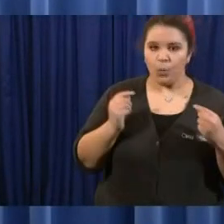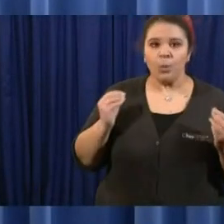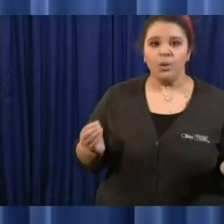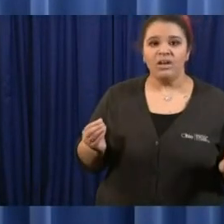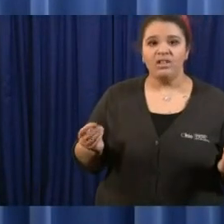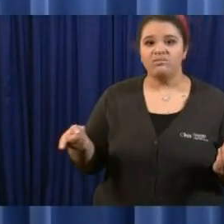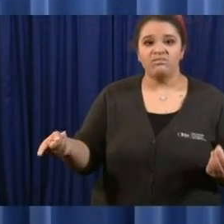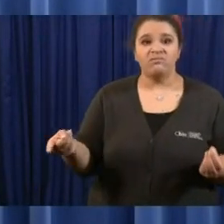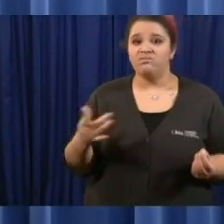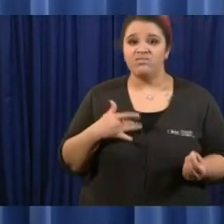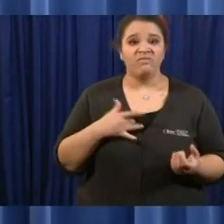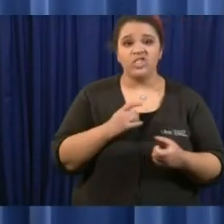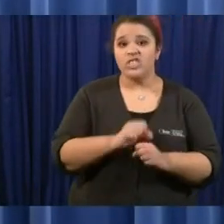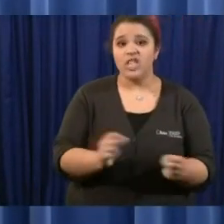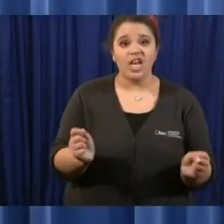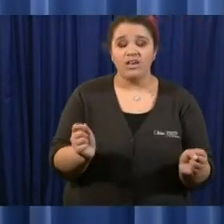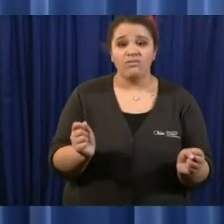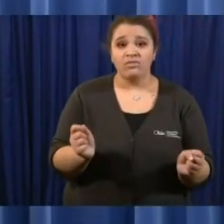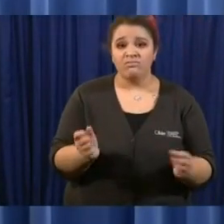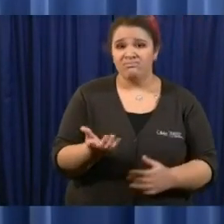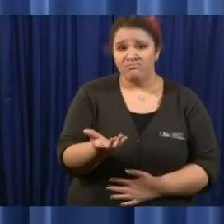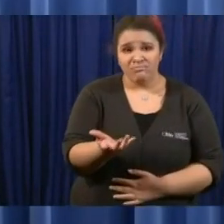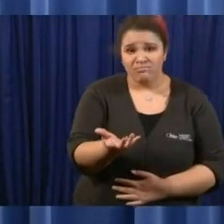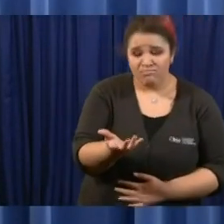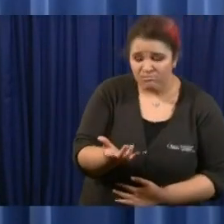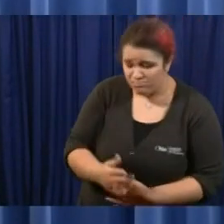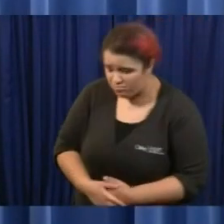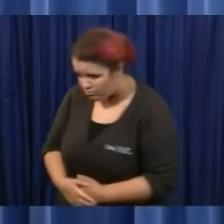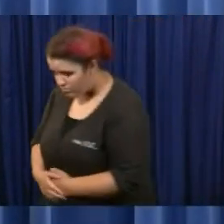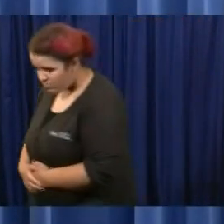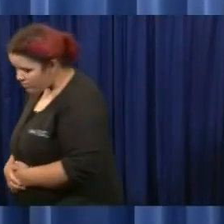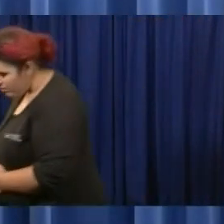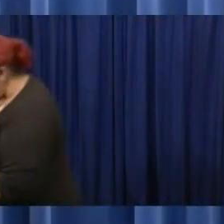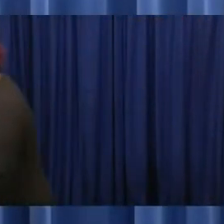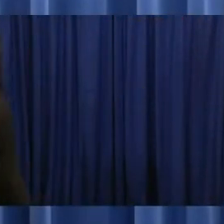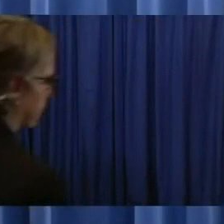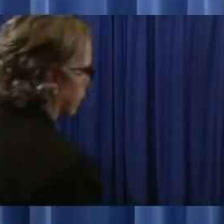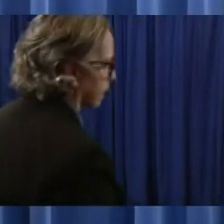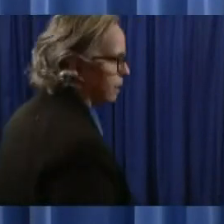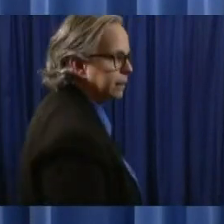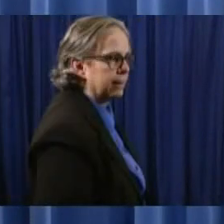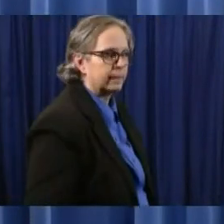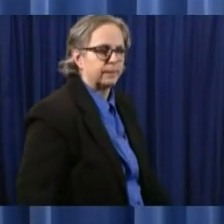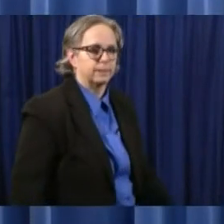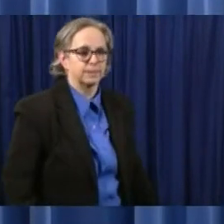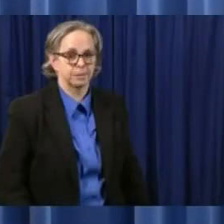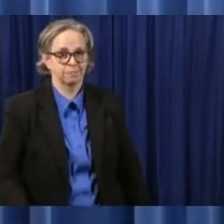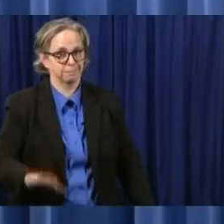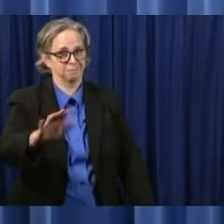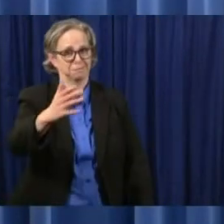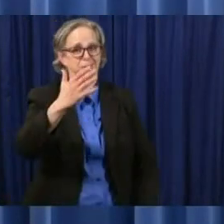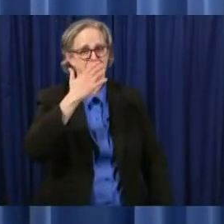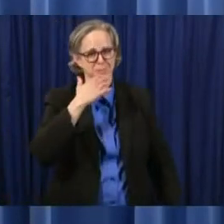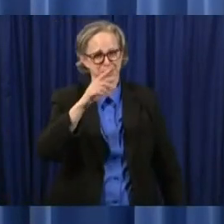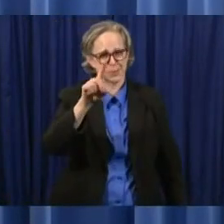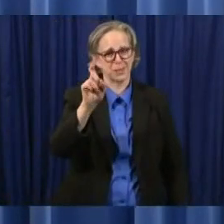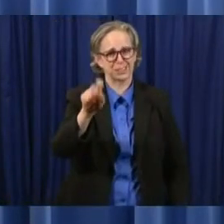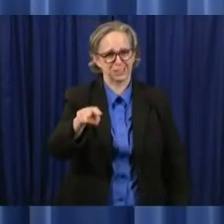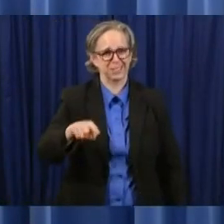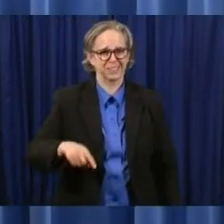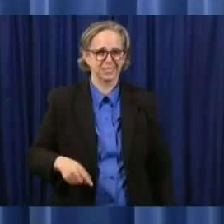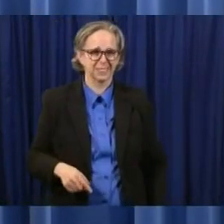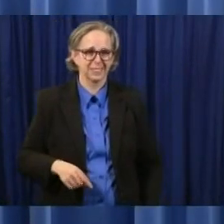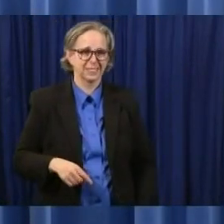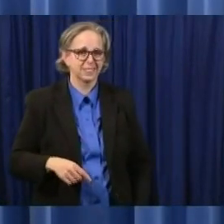uh very very good question um you know i would invite our viewers to to look at the protocols